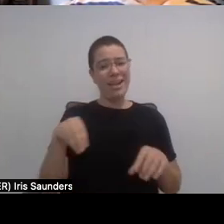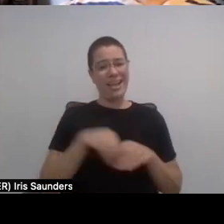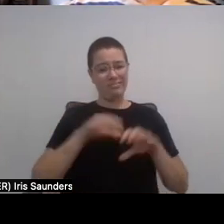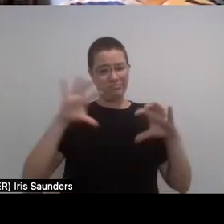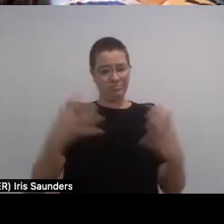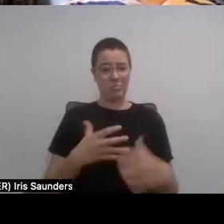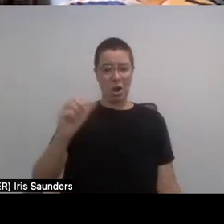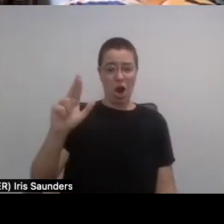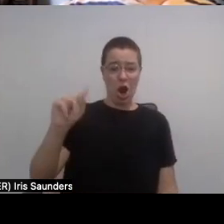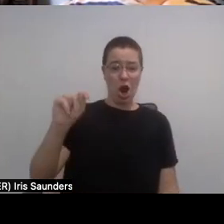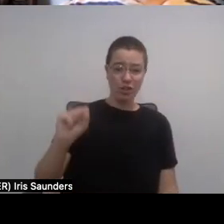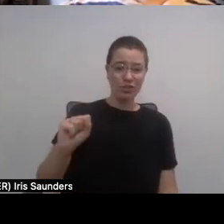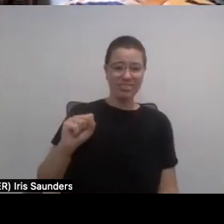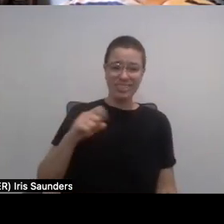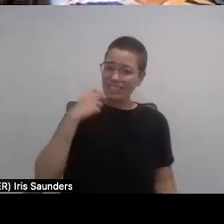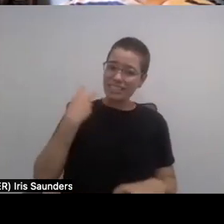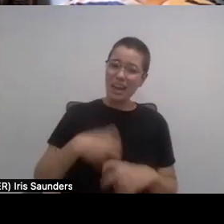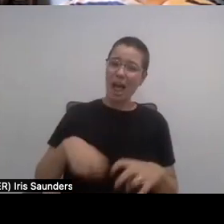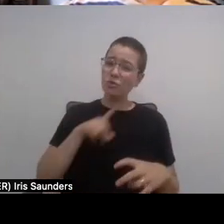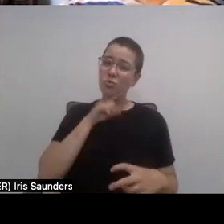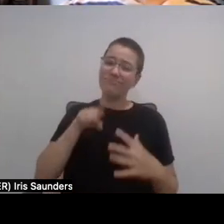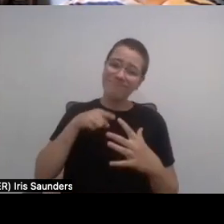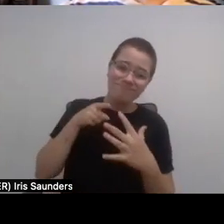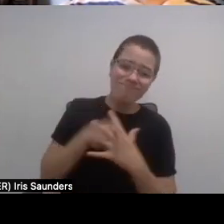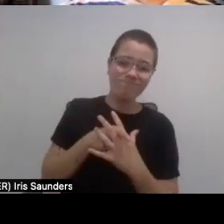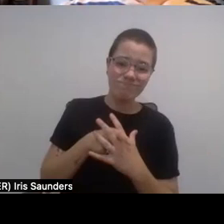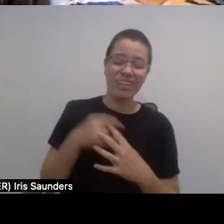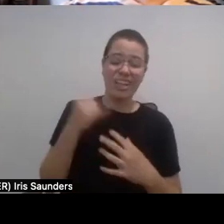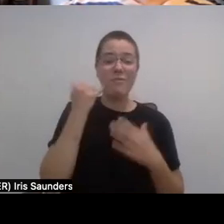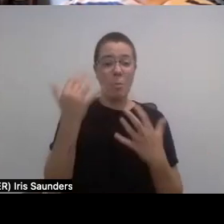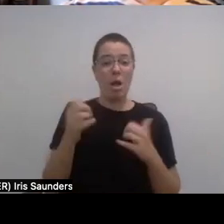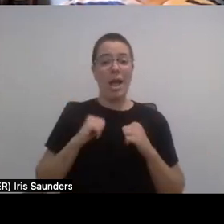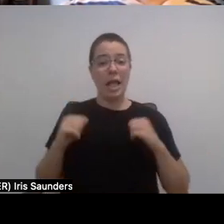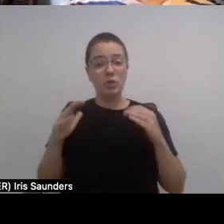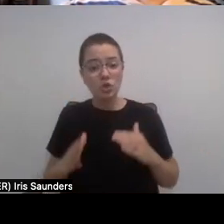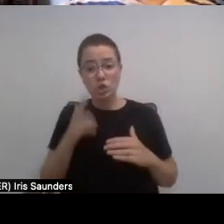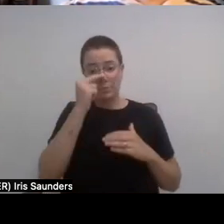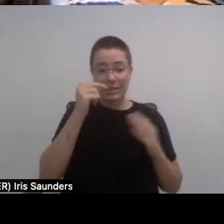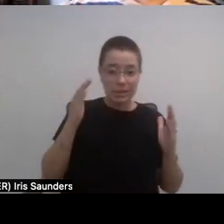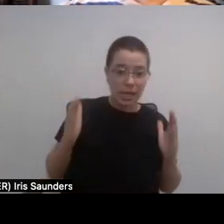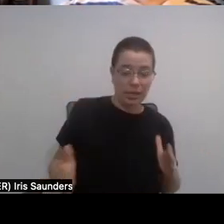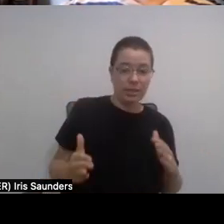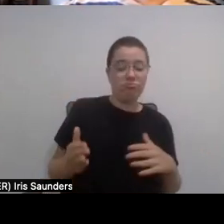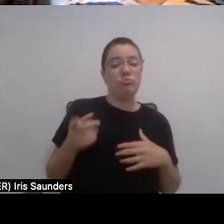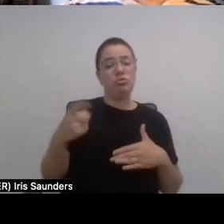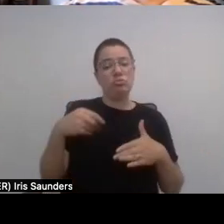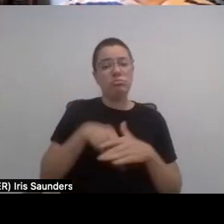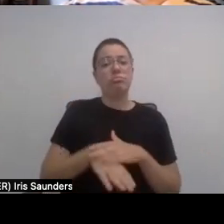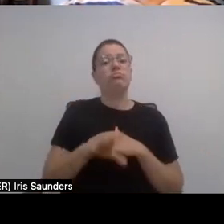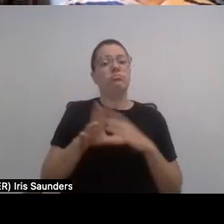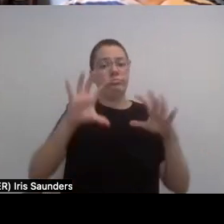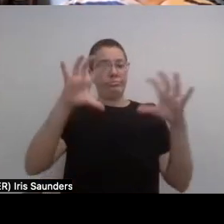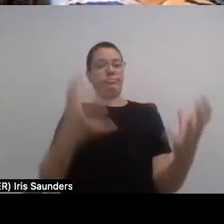break into. If you want to be an actor, if you want to be a producer, if you want to be a comedian, you're entering into a very